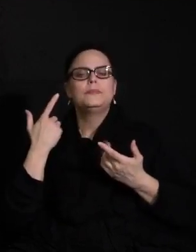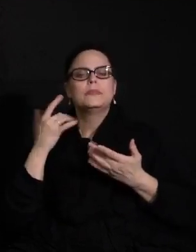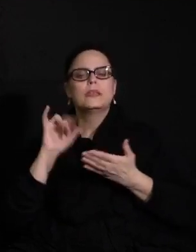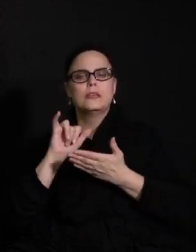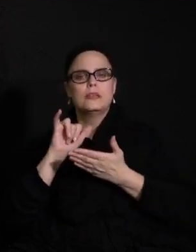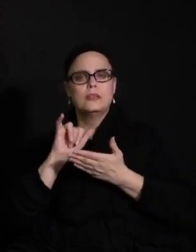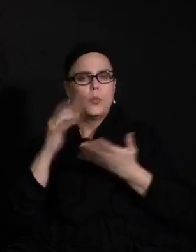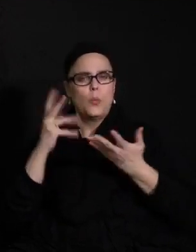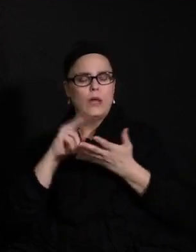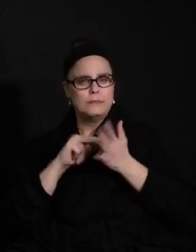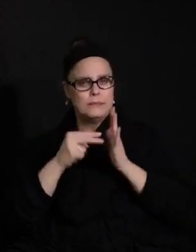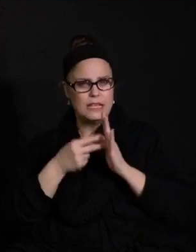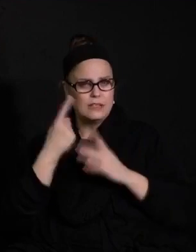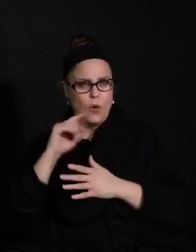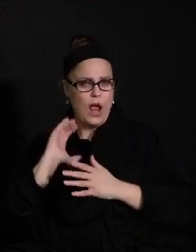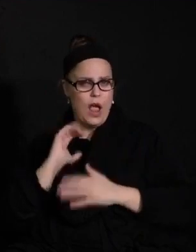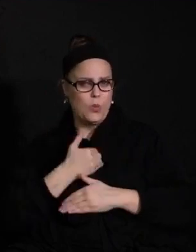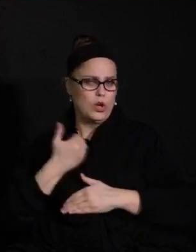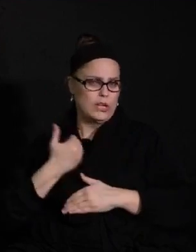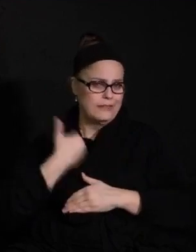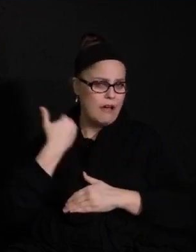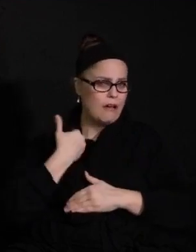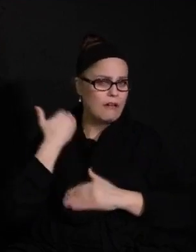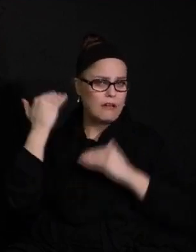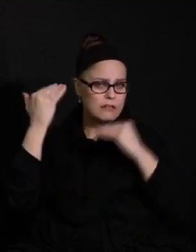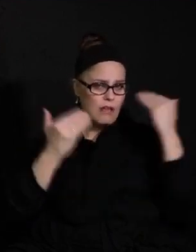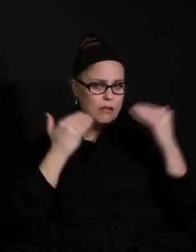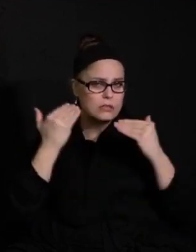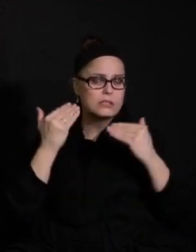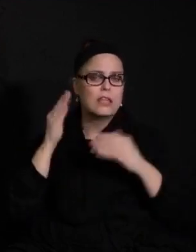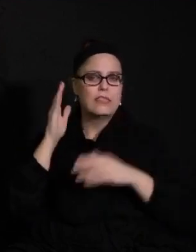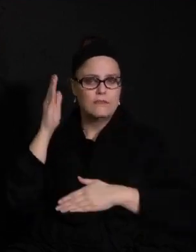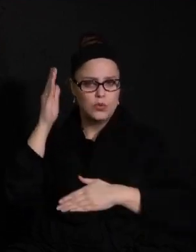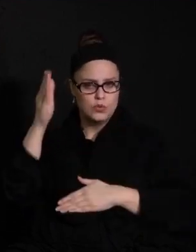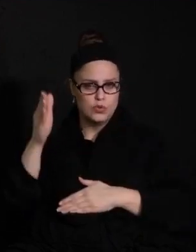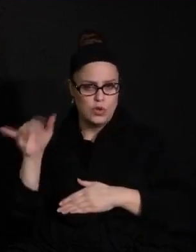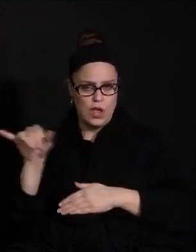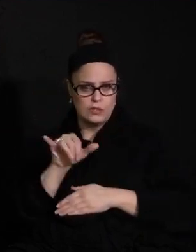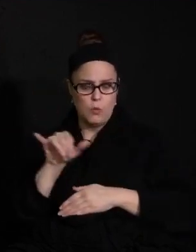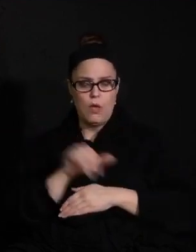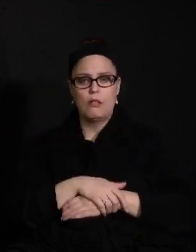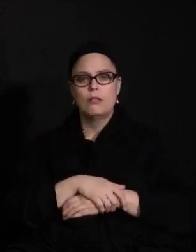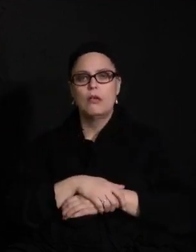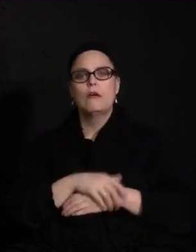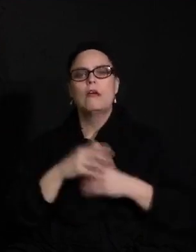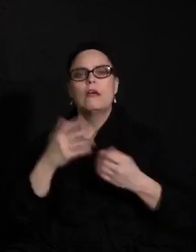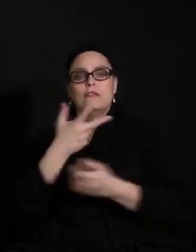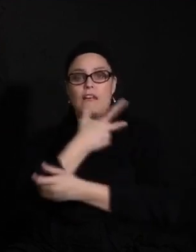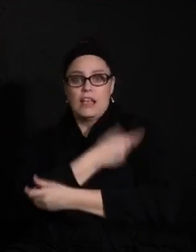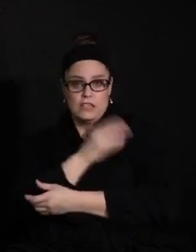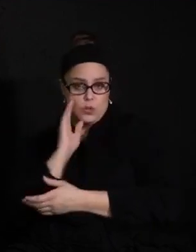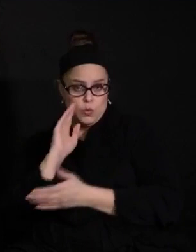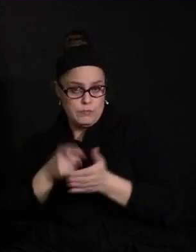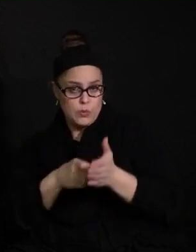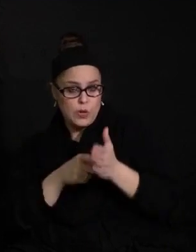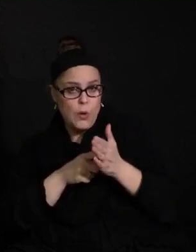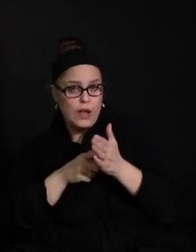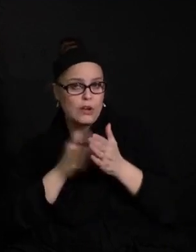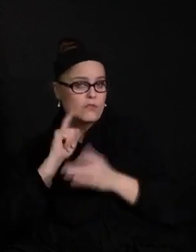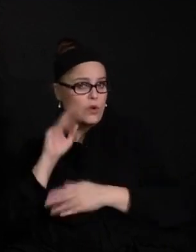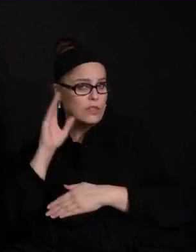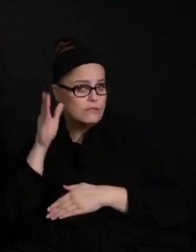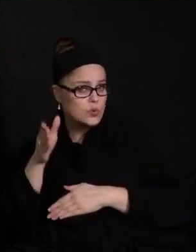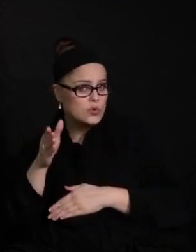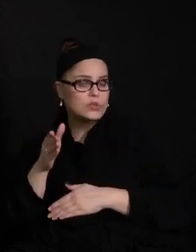means for our young adults in the future as well. It leads me to the next question about will vaccines be required for students or staff in the